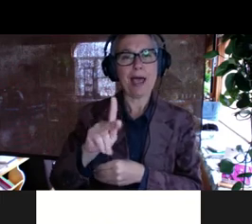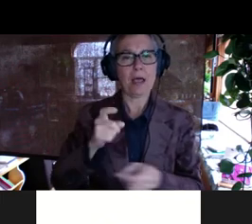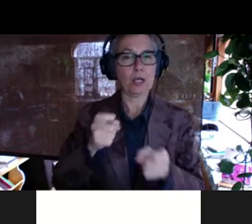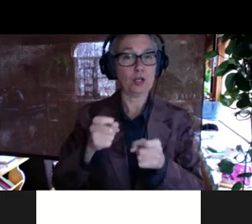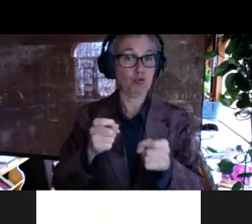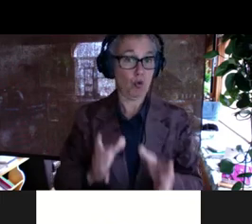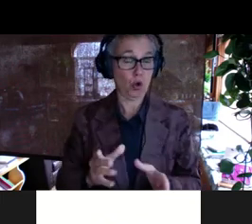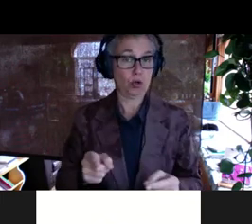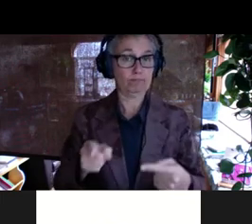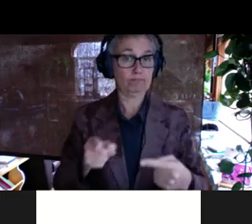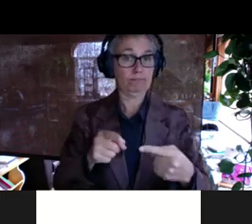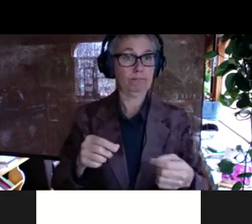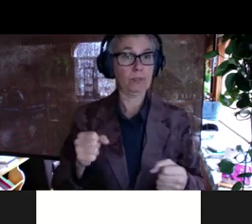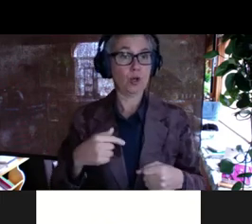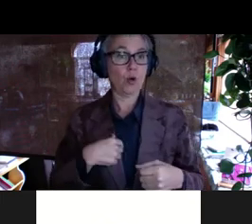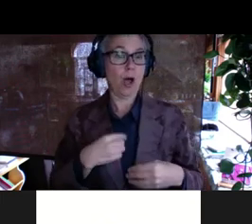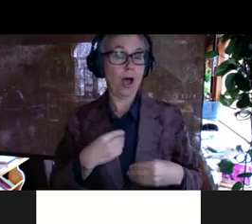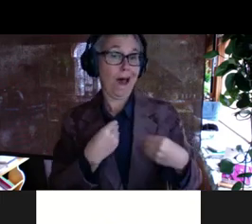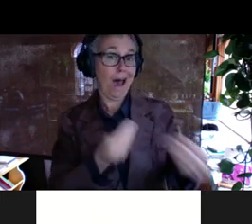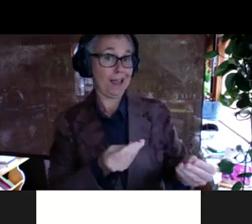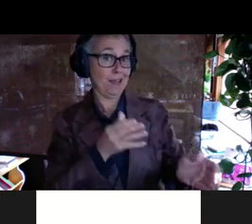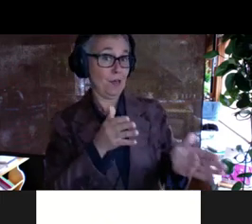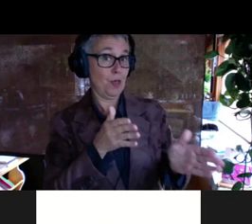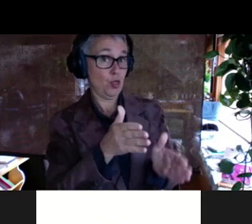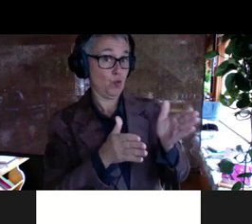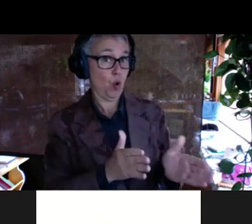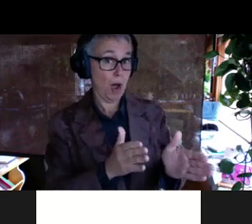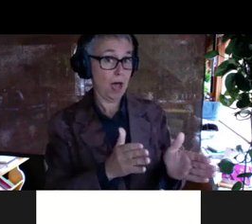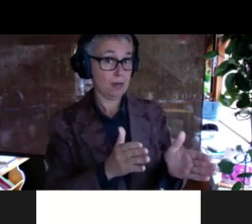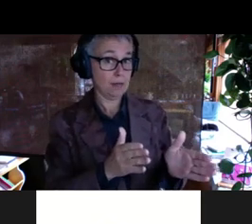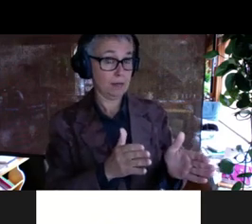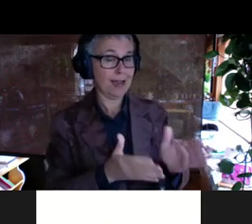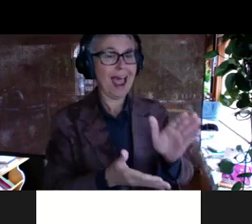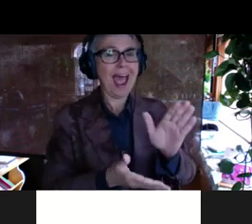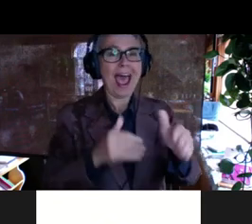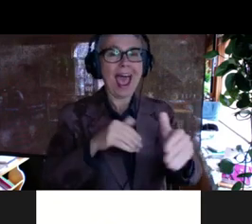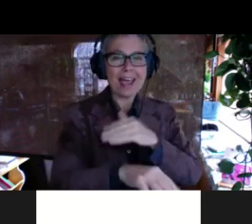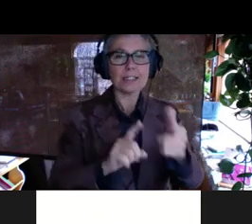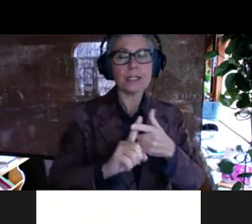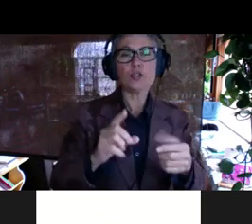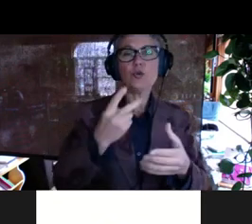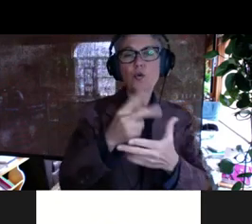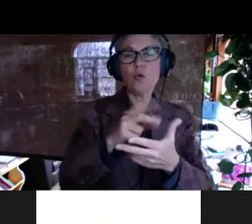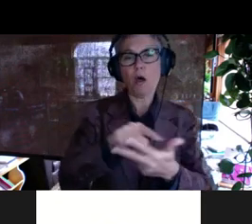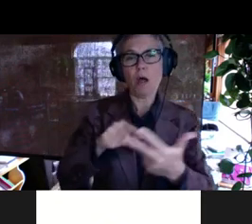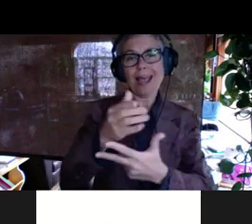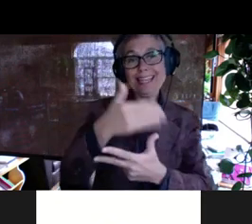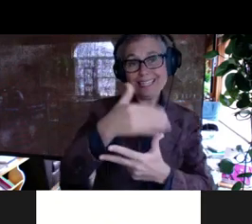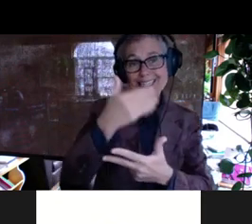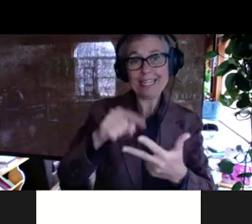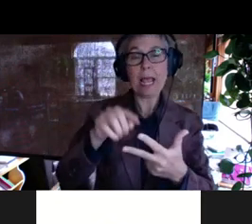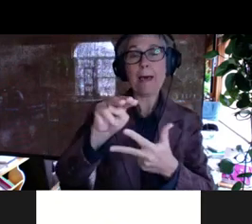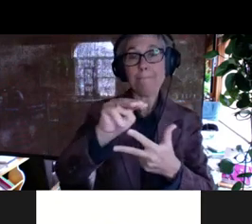uh, give the robot that's running this experiment access to easy, medium, and hard bacteria.